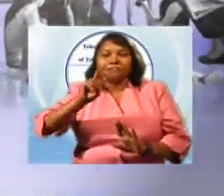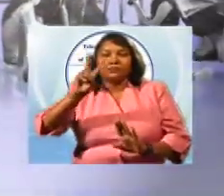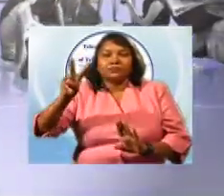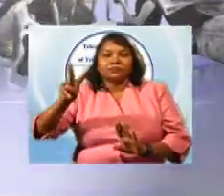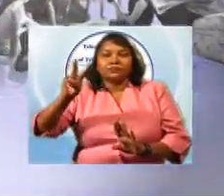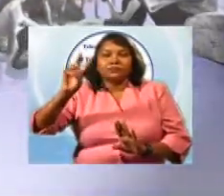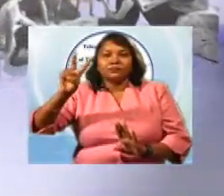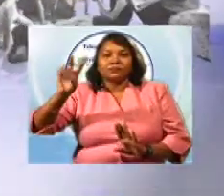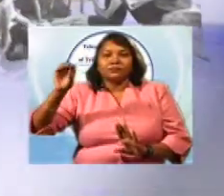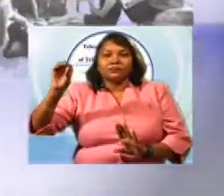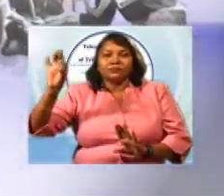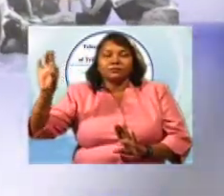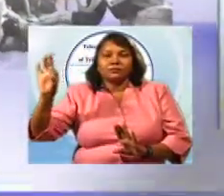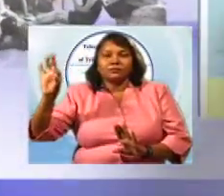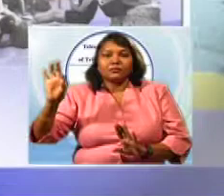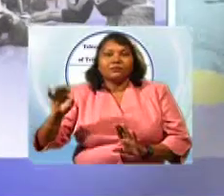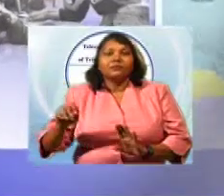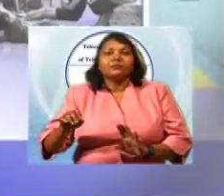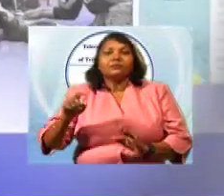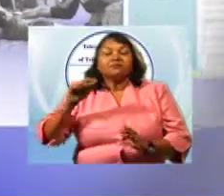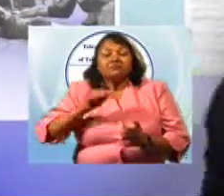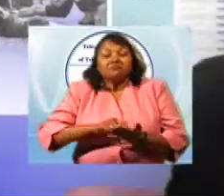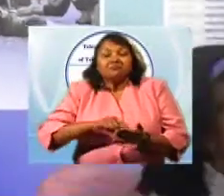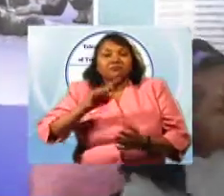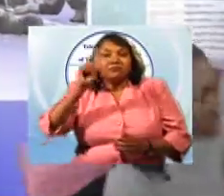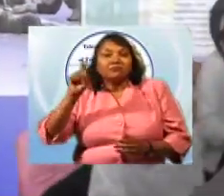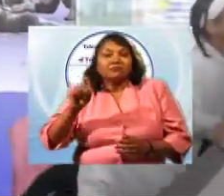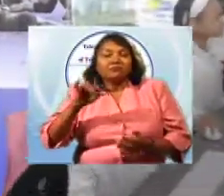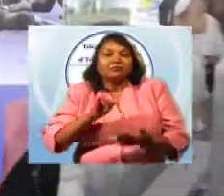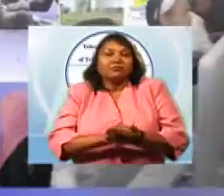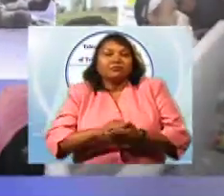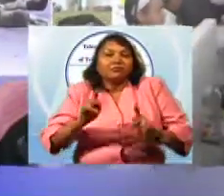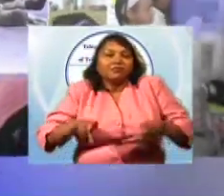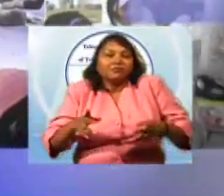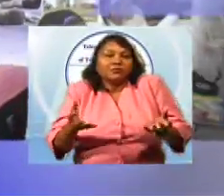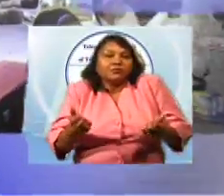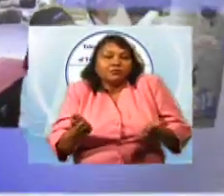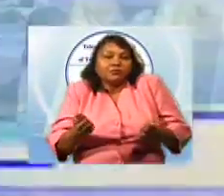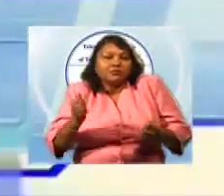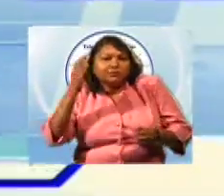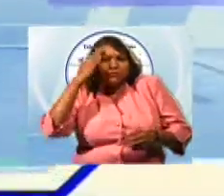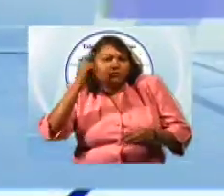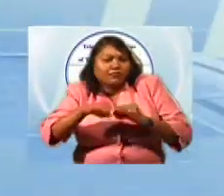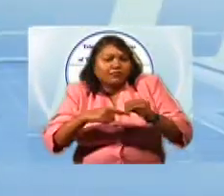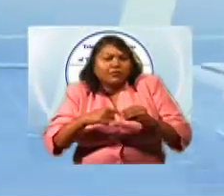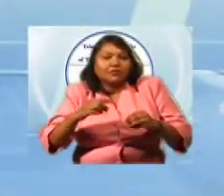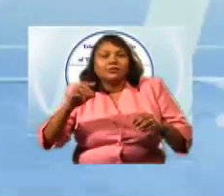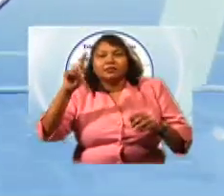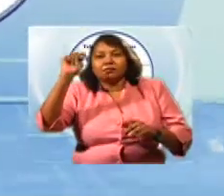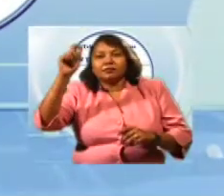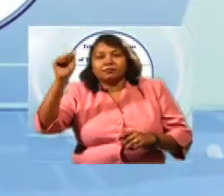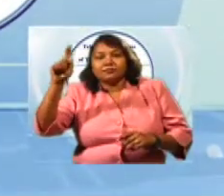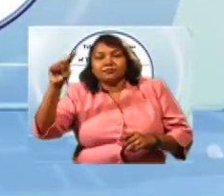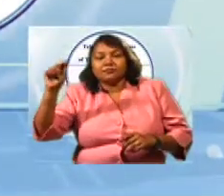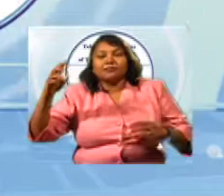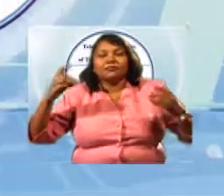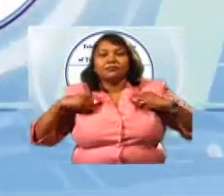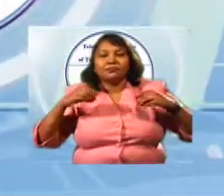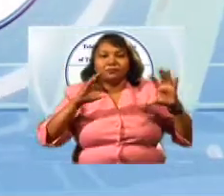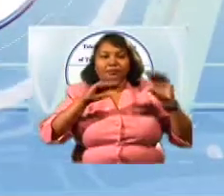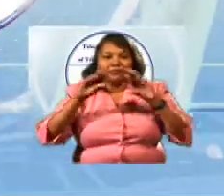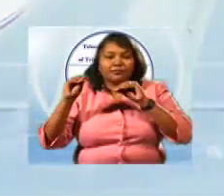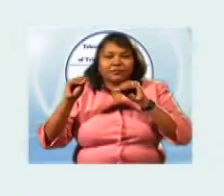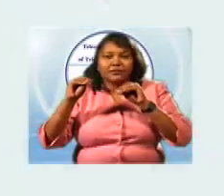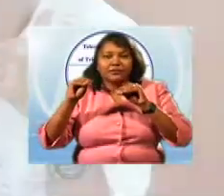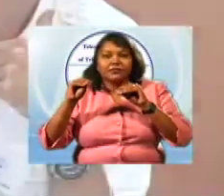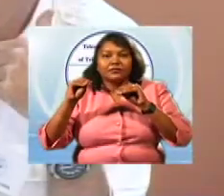this was the question that fueled the thoughts and comments of the second hosting of an open forum workshop by the Telecommunications Authority of Trinidad